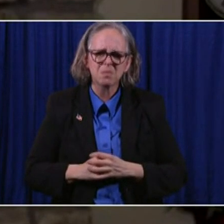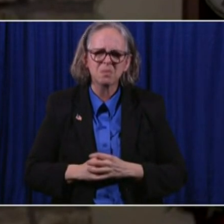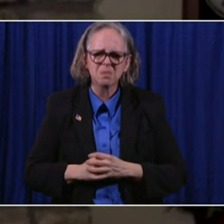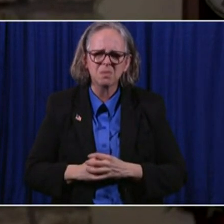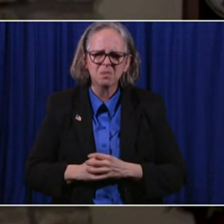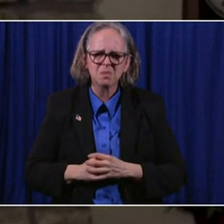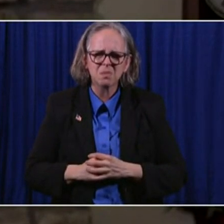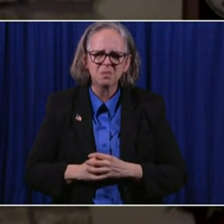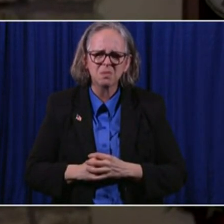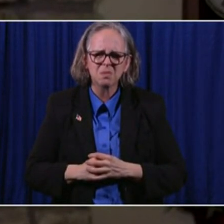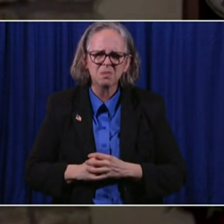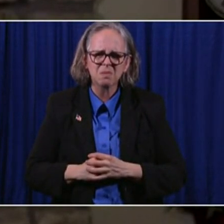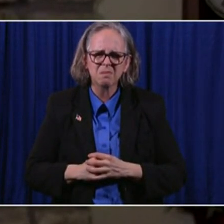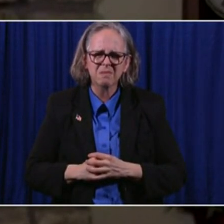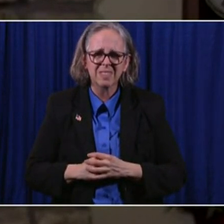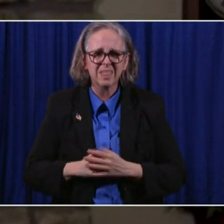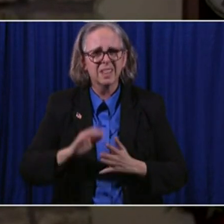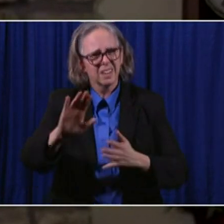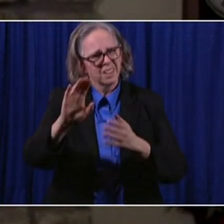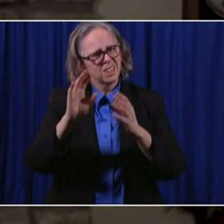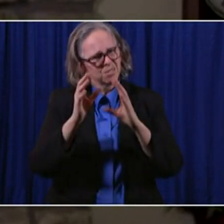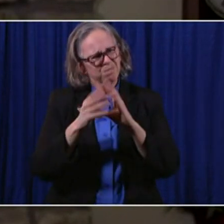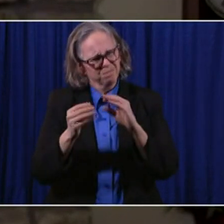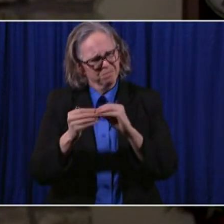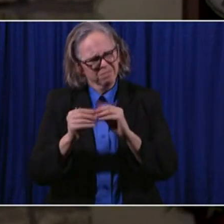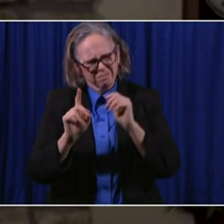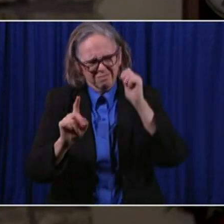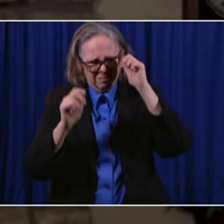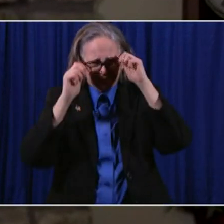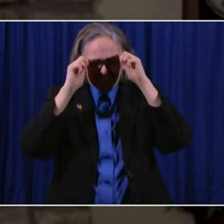The first presidential race